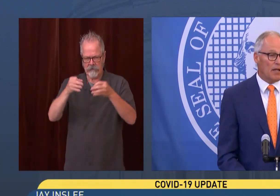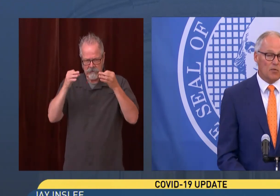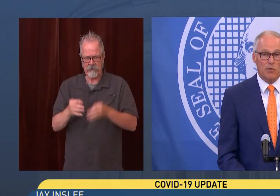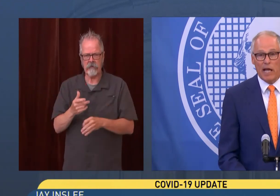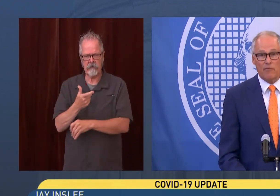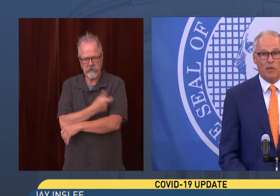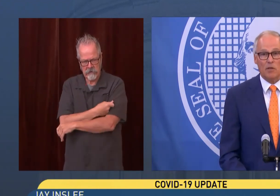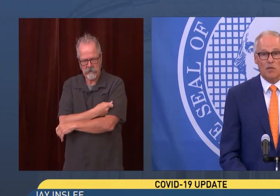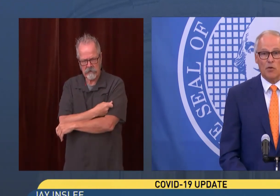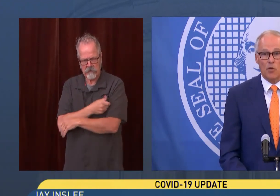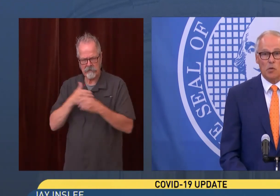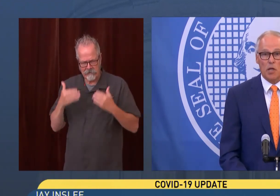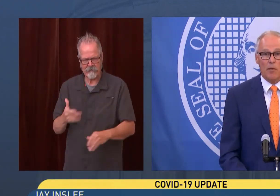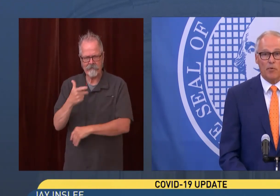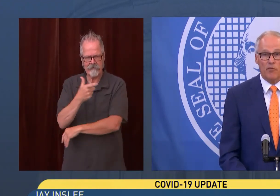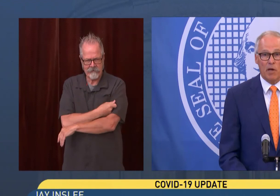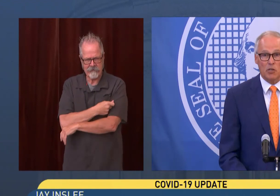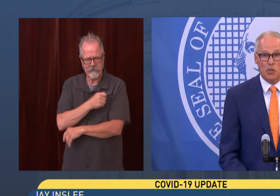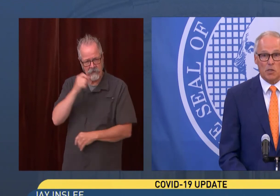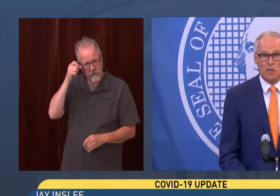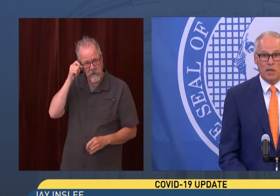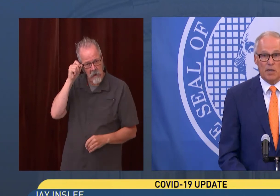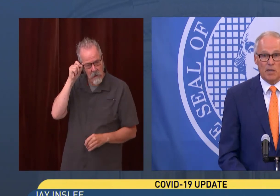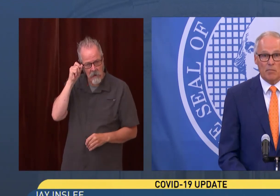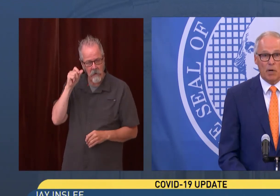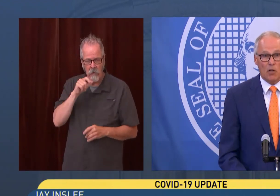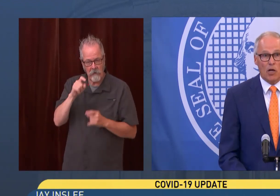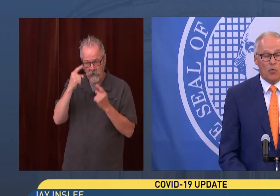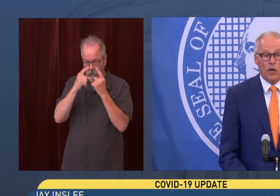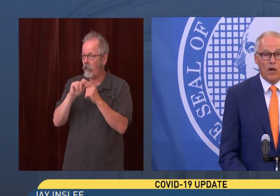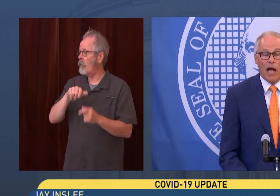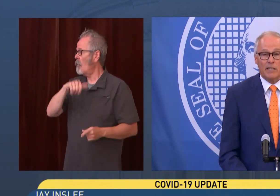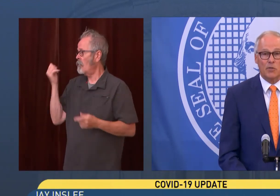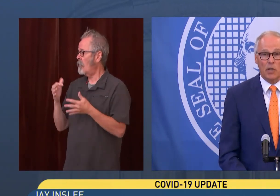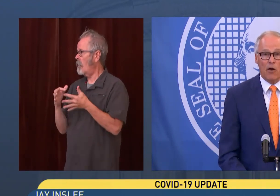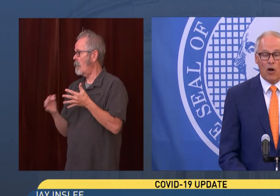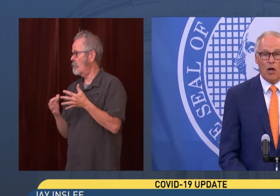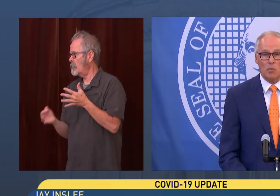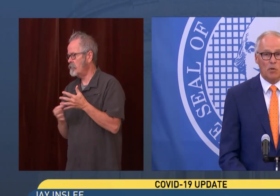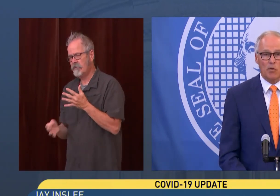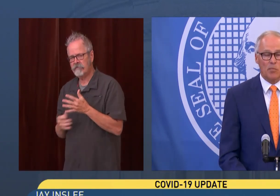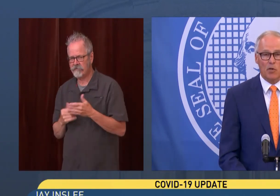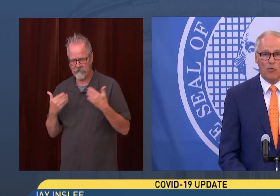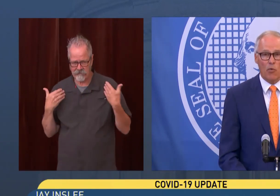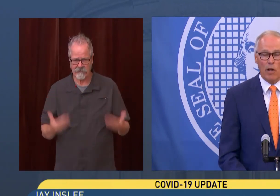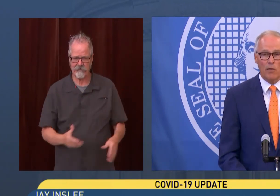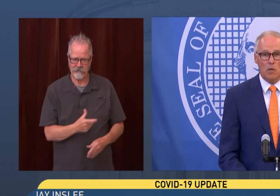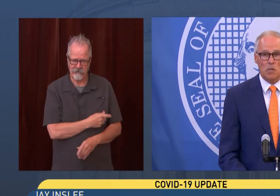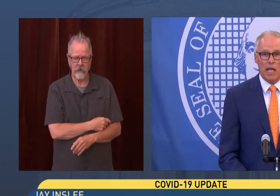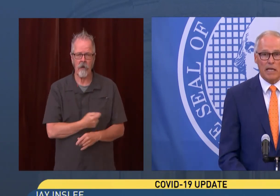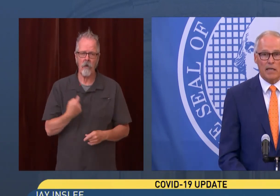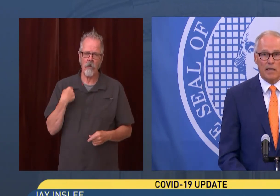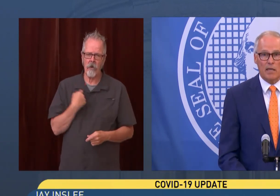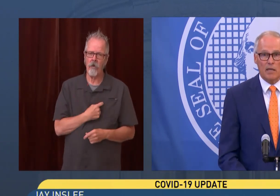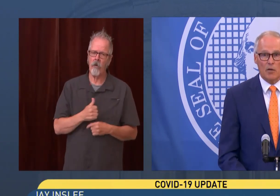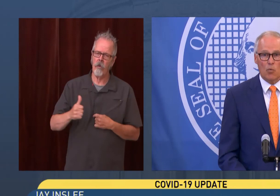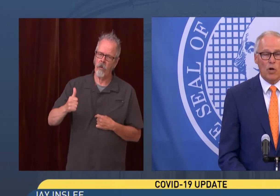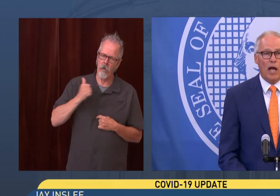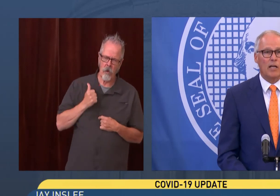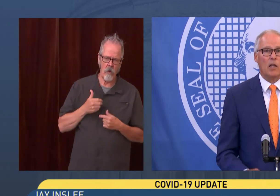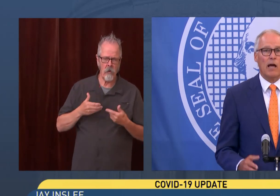the less we would have to consider those type of measures. But look, we are not going to allow our hospitals to be overrun in this state.